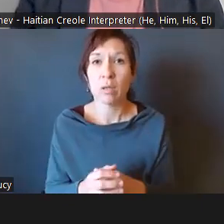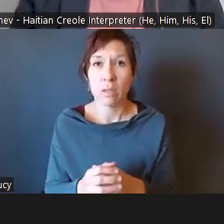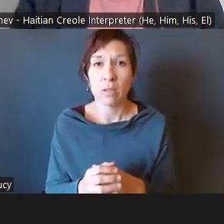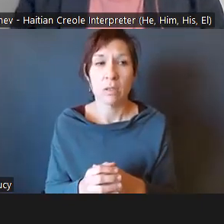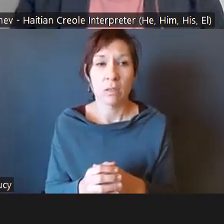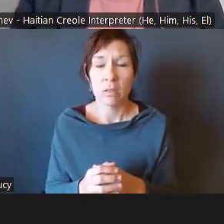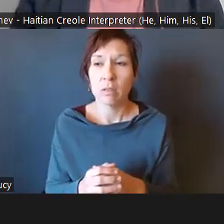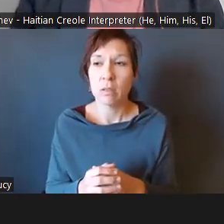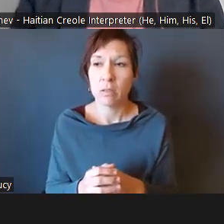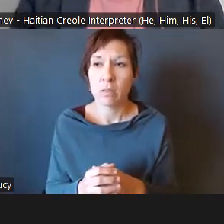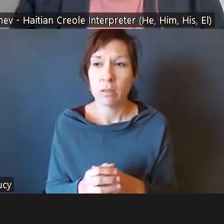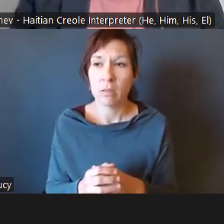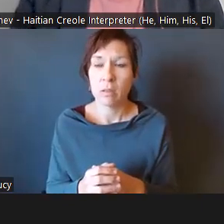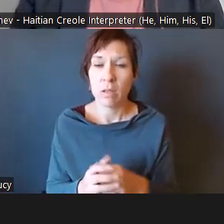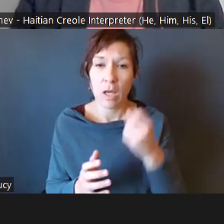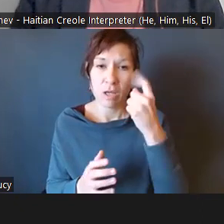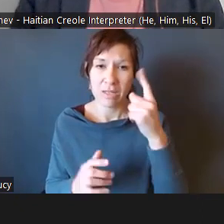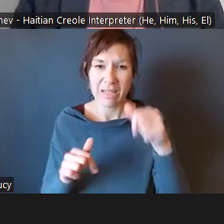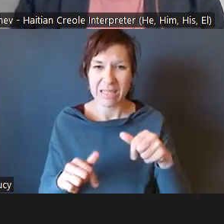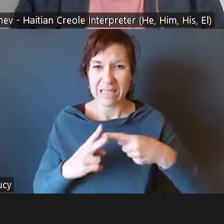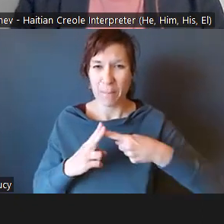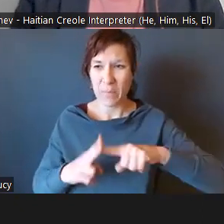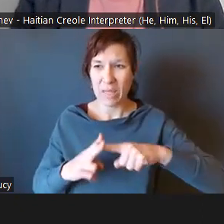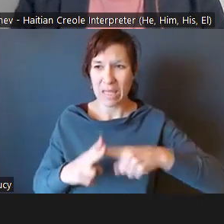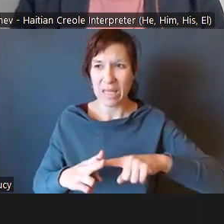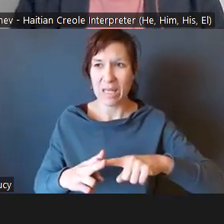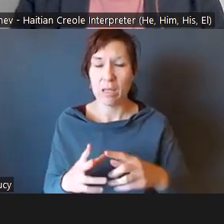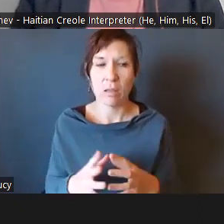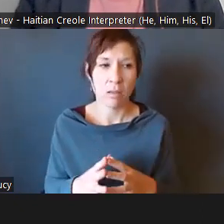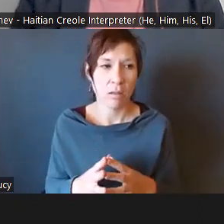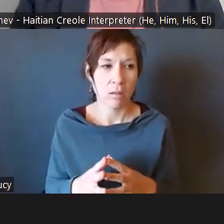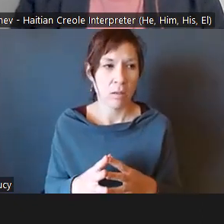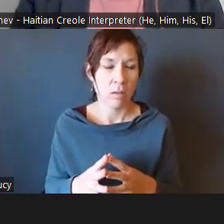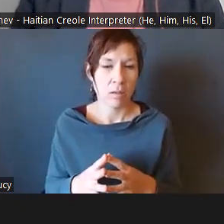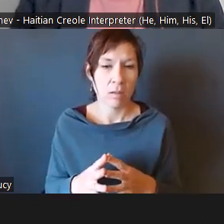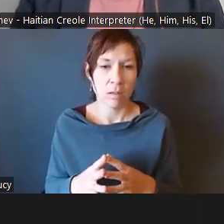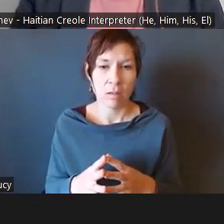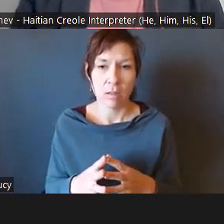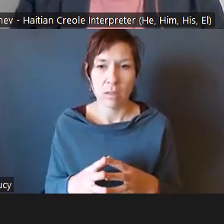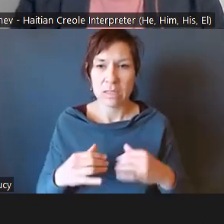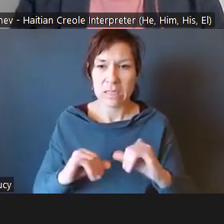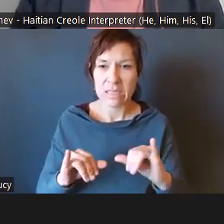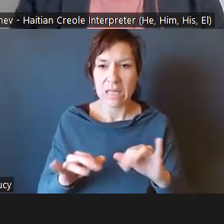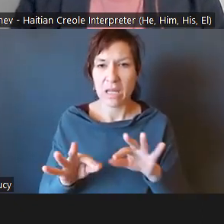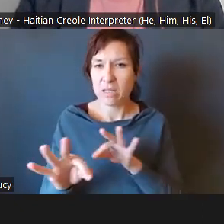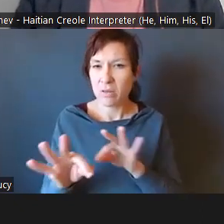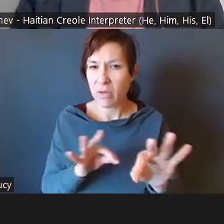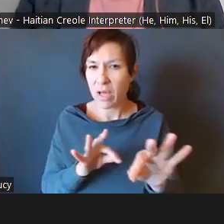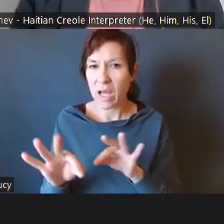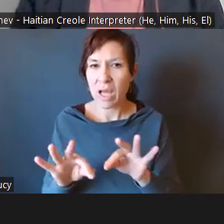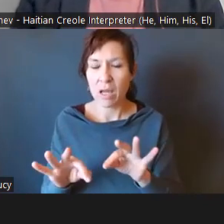that you're early in the game in terms of still defining the populations.